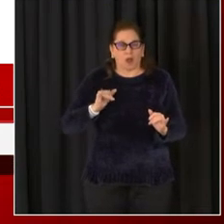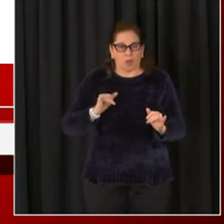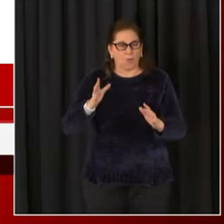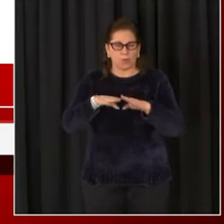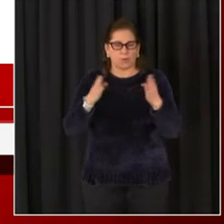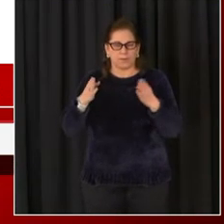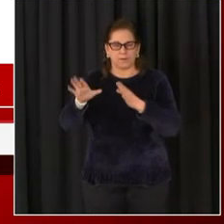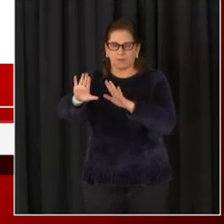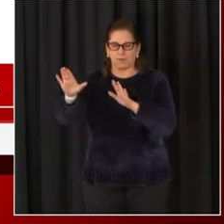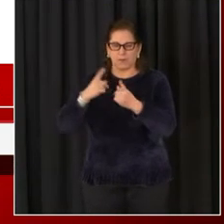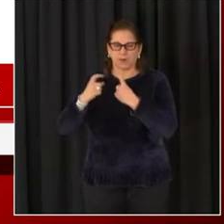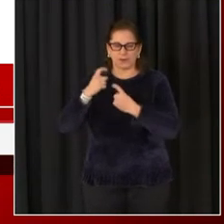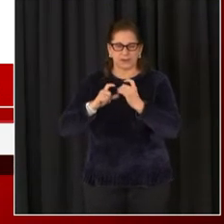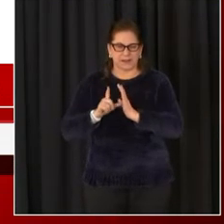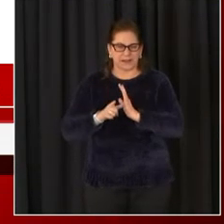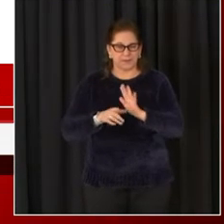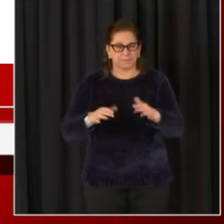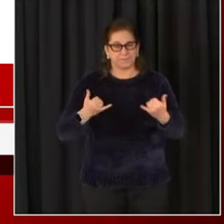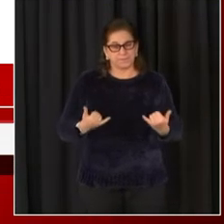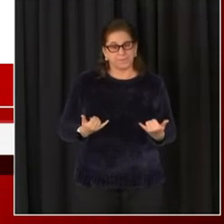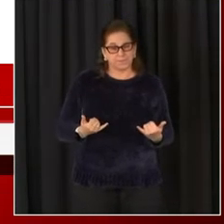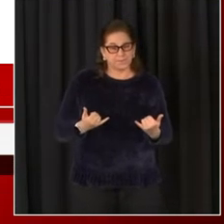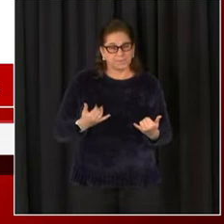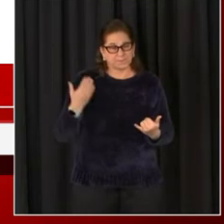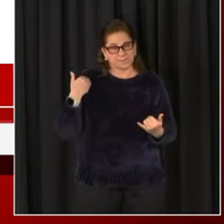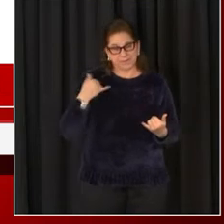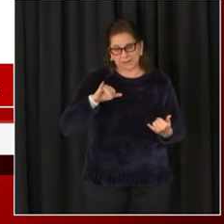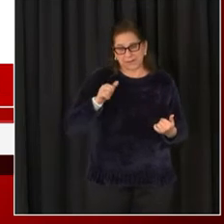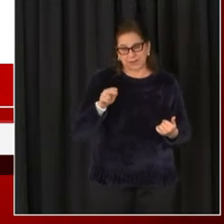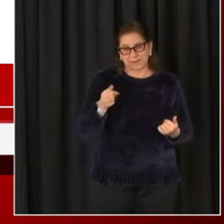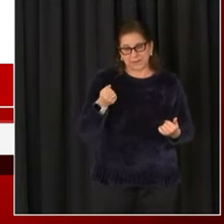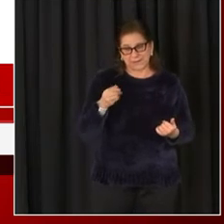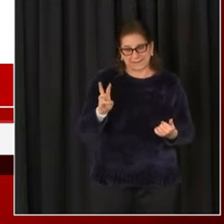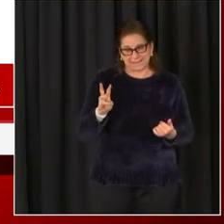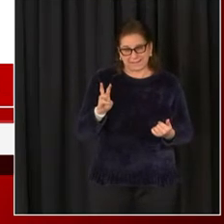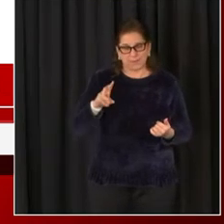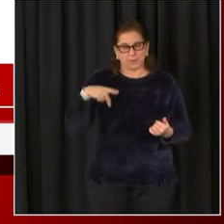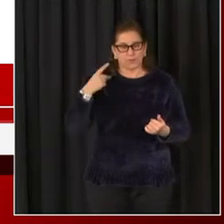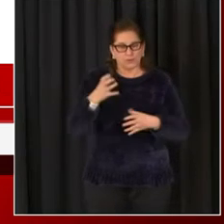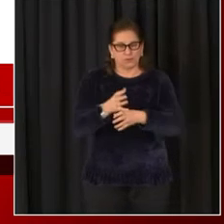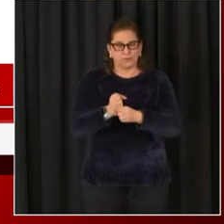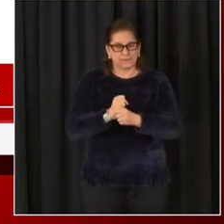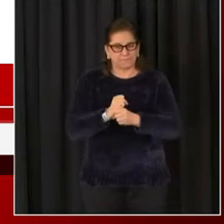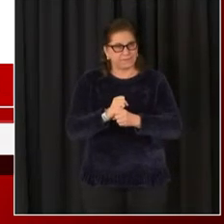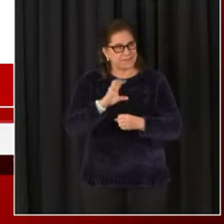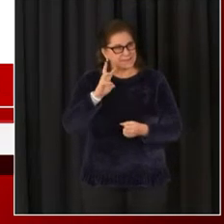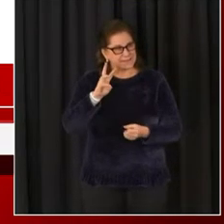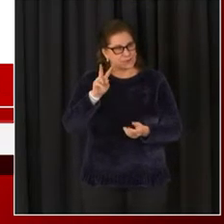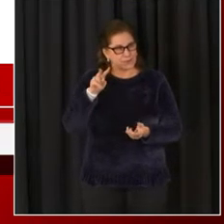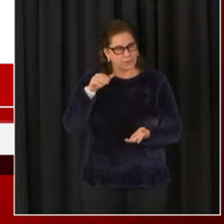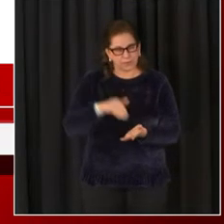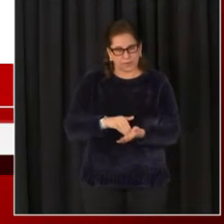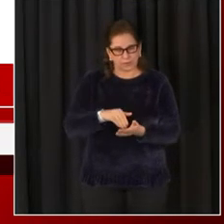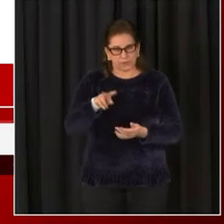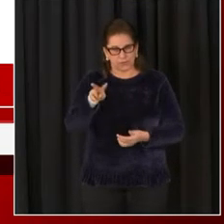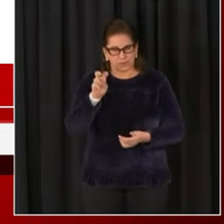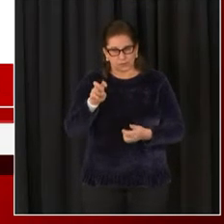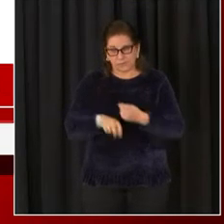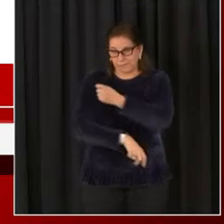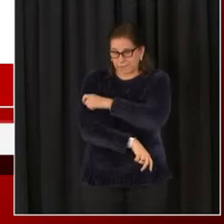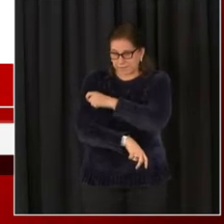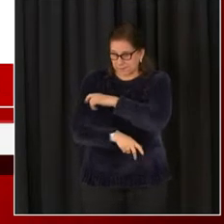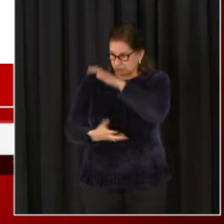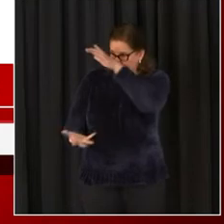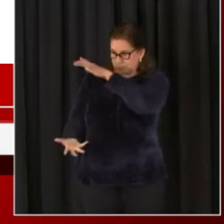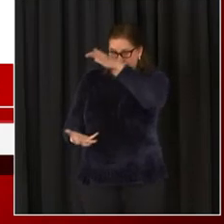later. As of January the 16th, D.C. have received 62,200 doses. We administered